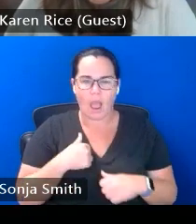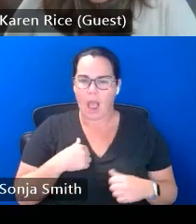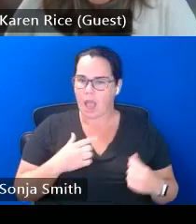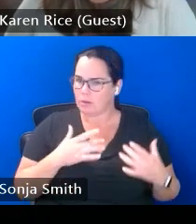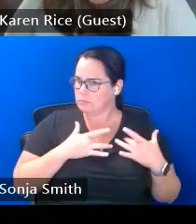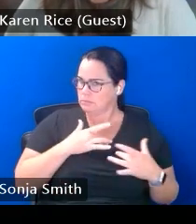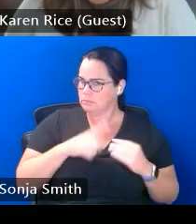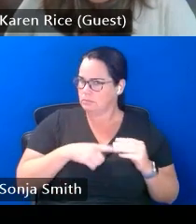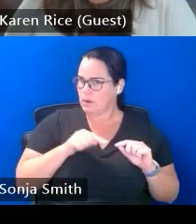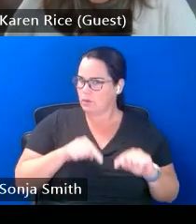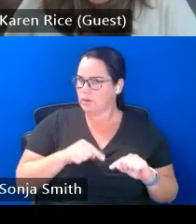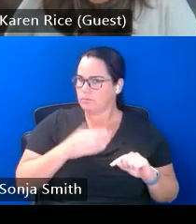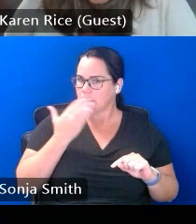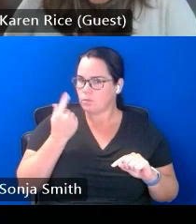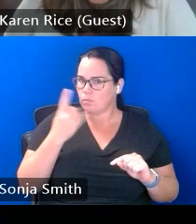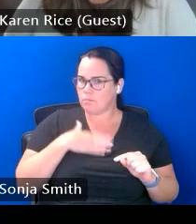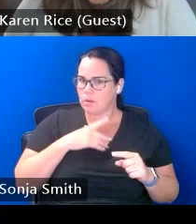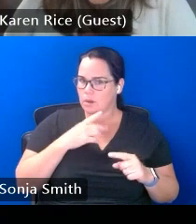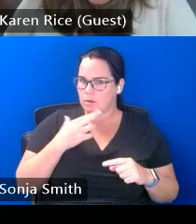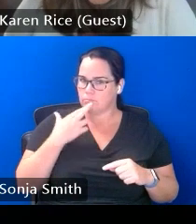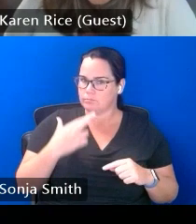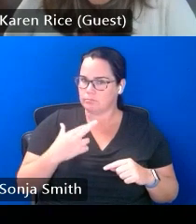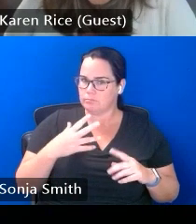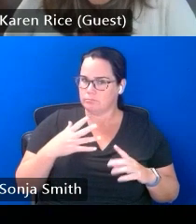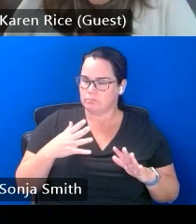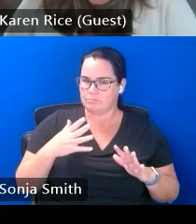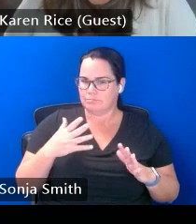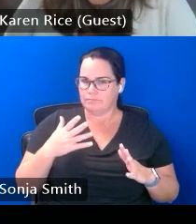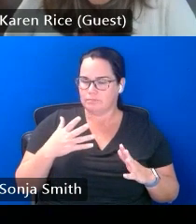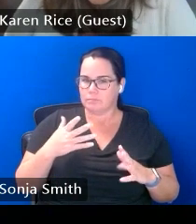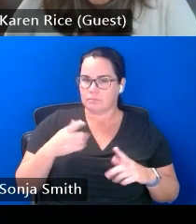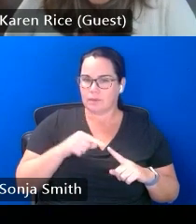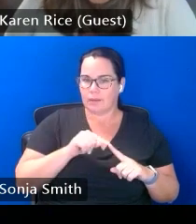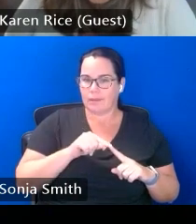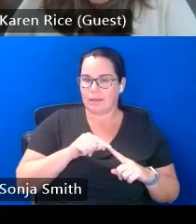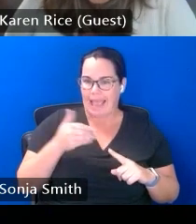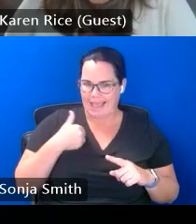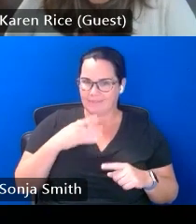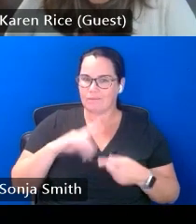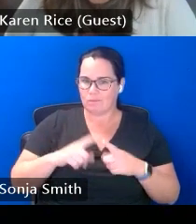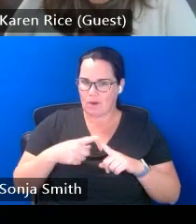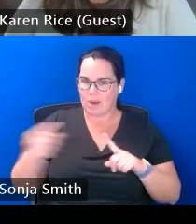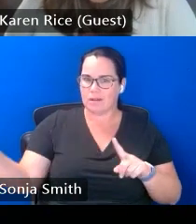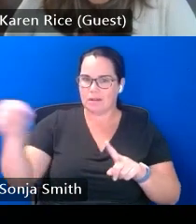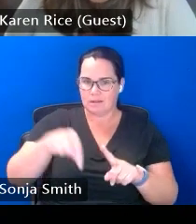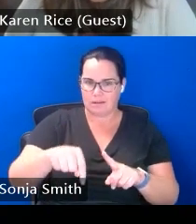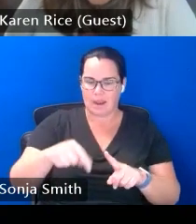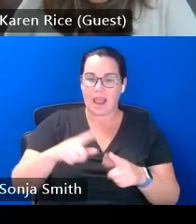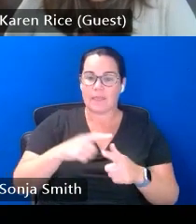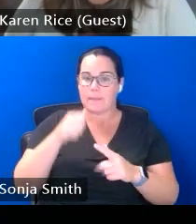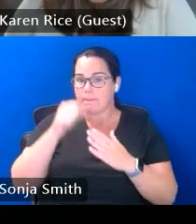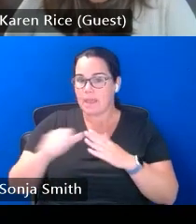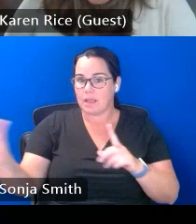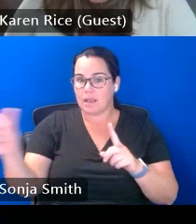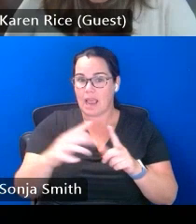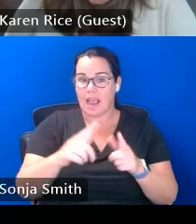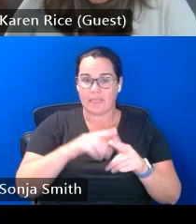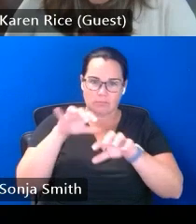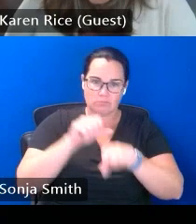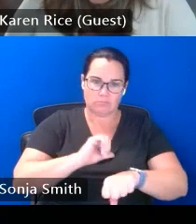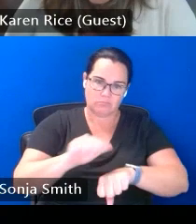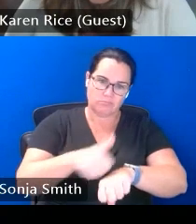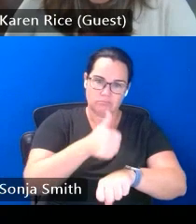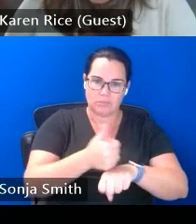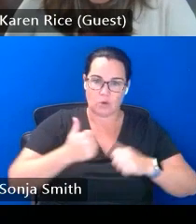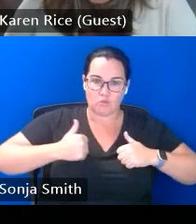someone close to me who um had a friend stay with him and have mail sent there and then established residency do you all